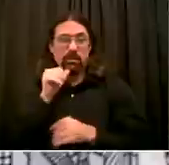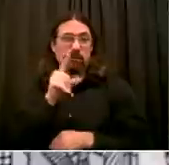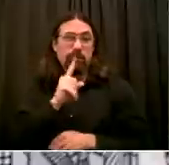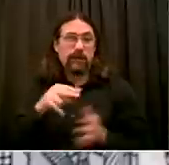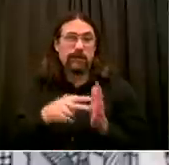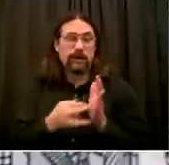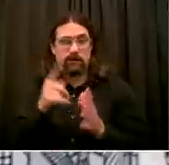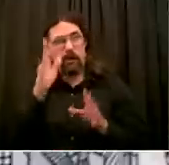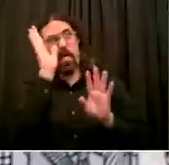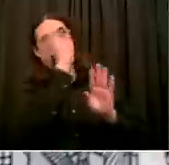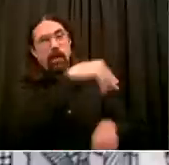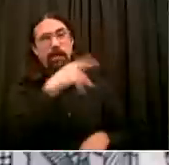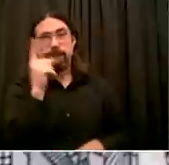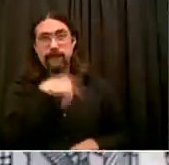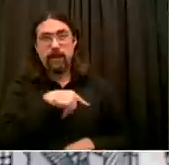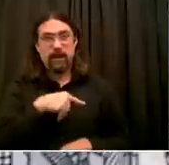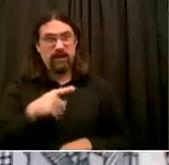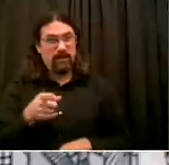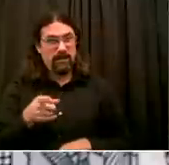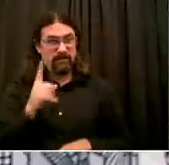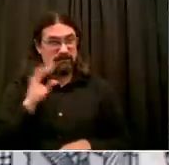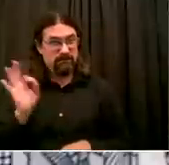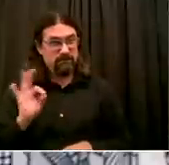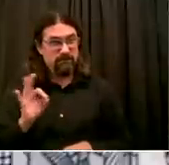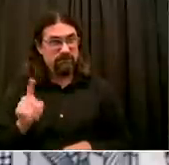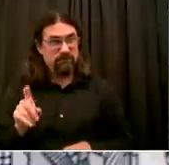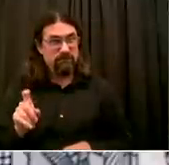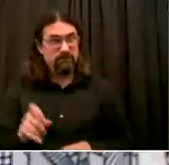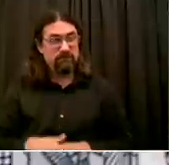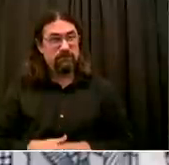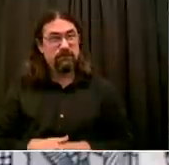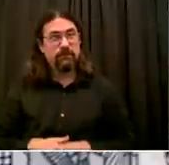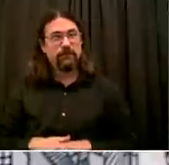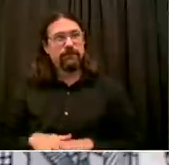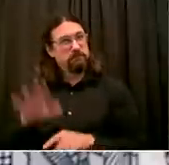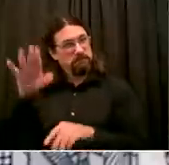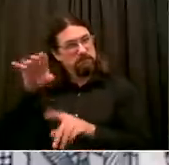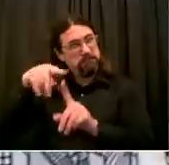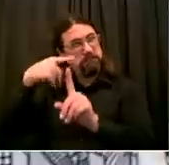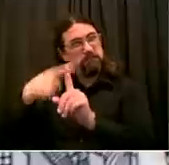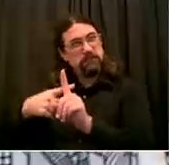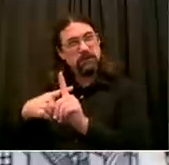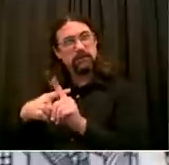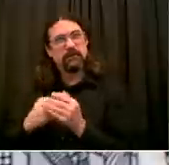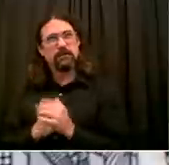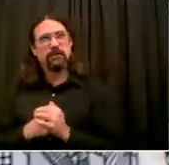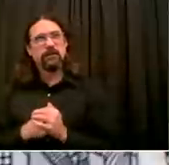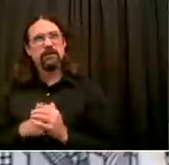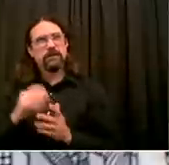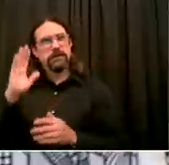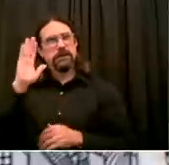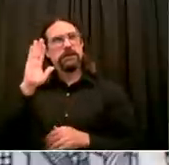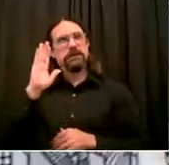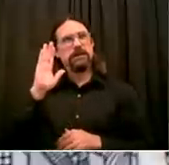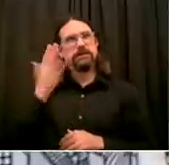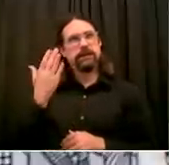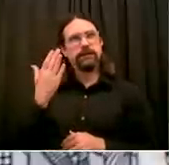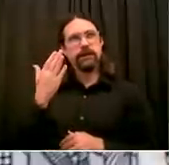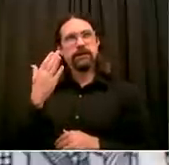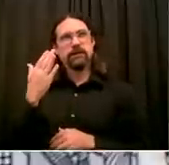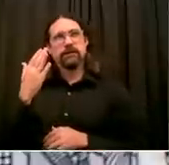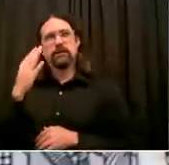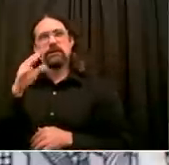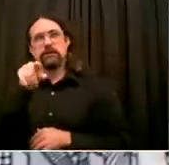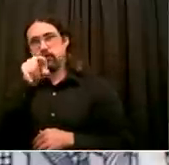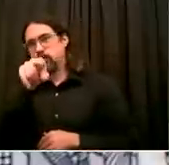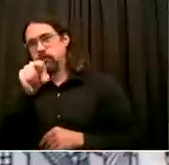He actually said yesterday the child care center, they're not allowed to operate as child care centers, so they should be shut down. And, you know, he doesn't